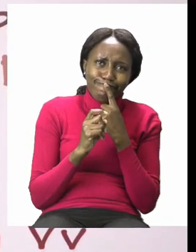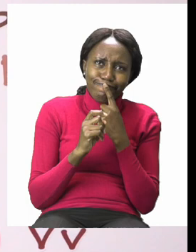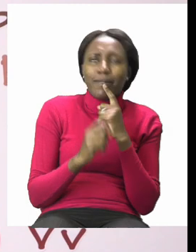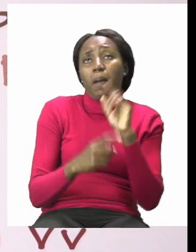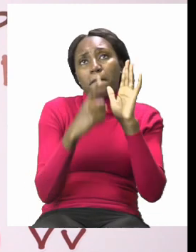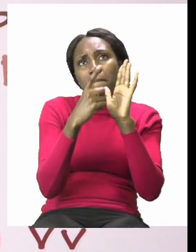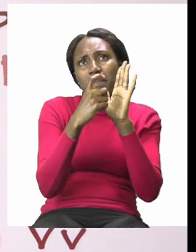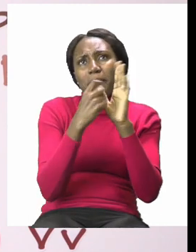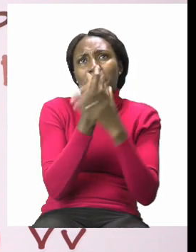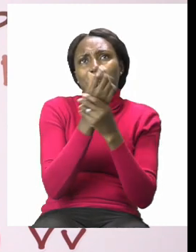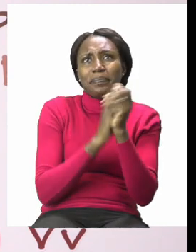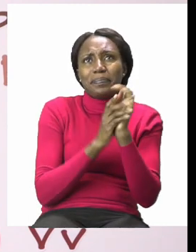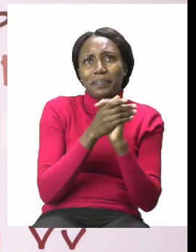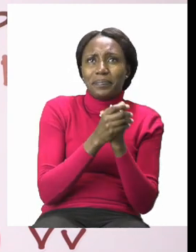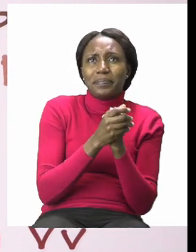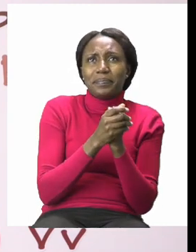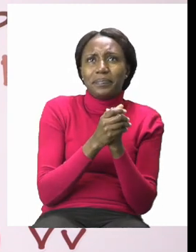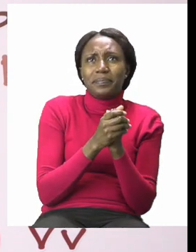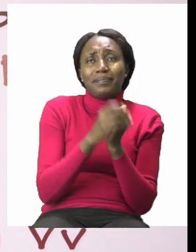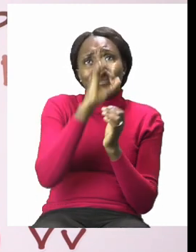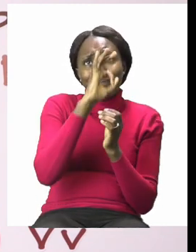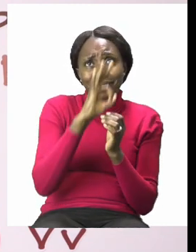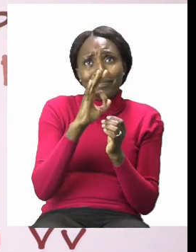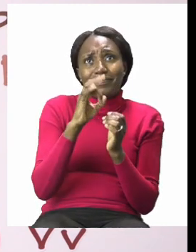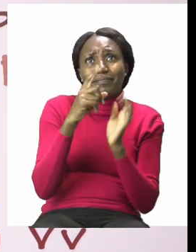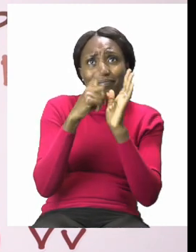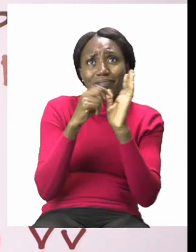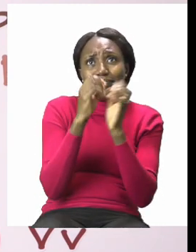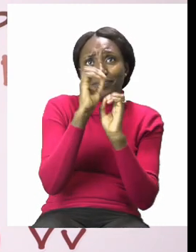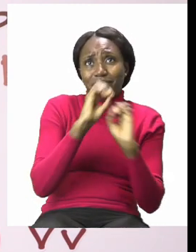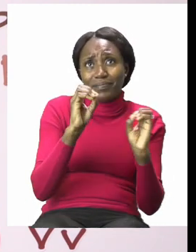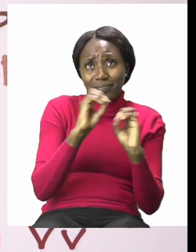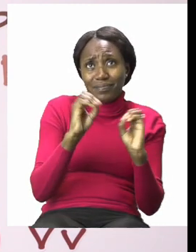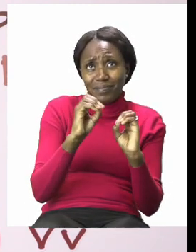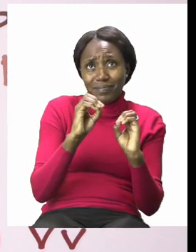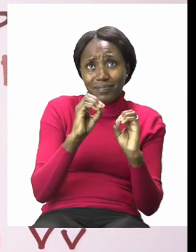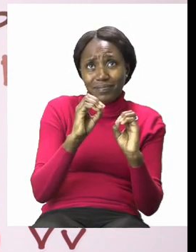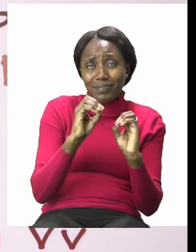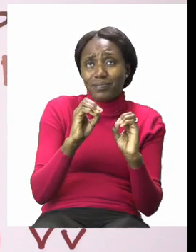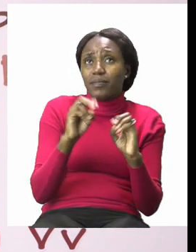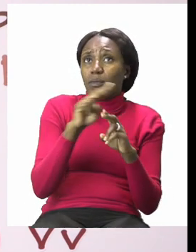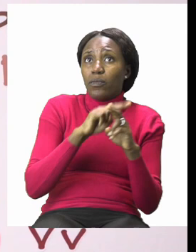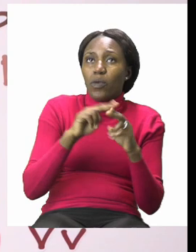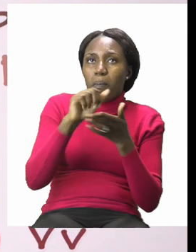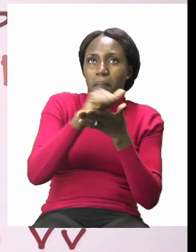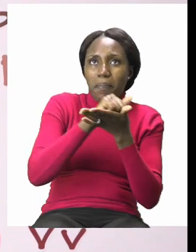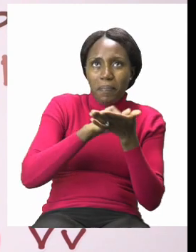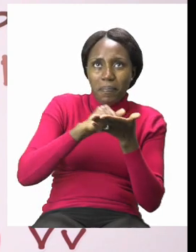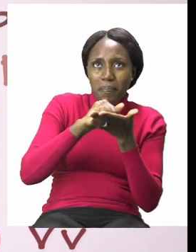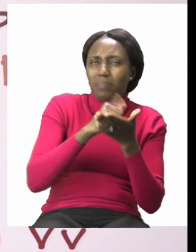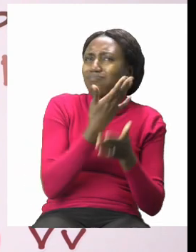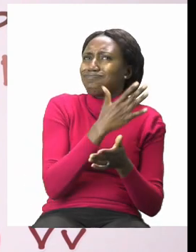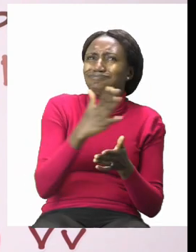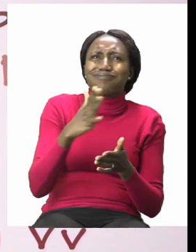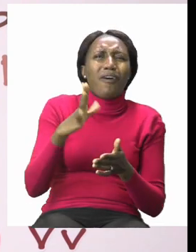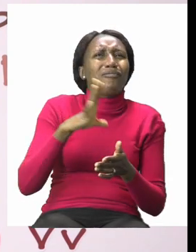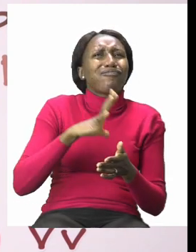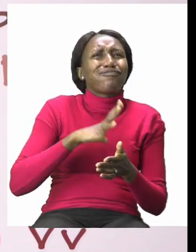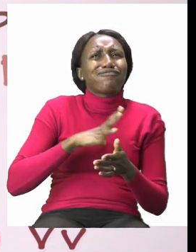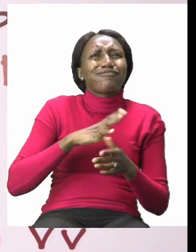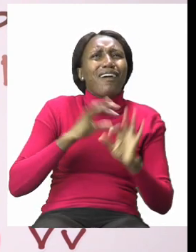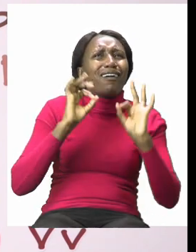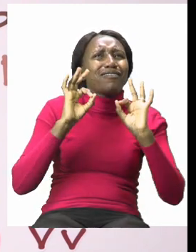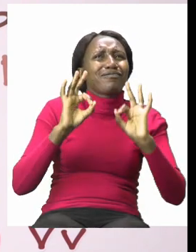sanitize. Remember if you don't have sanitizer that's okay. You can use soap and water.